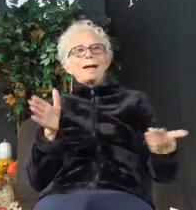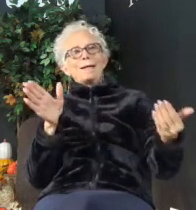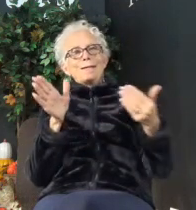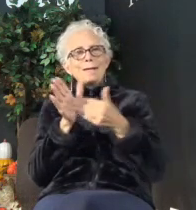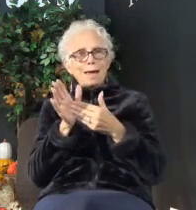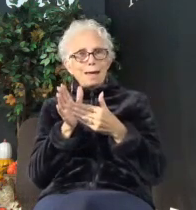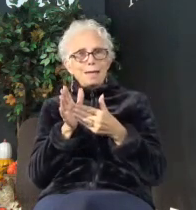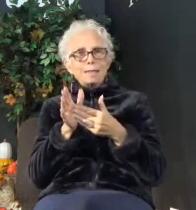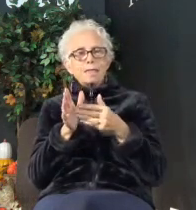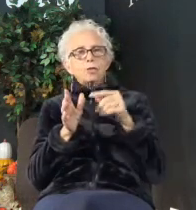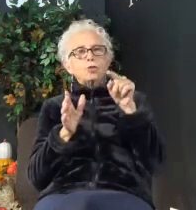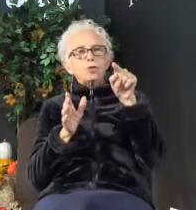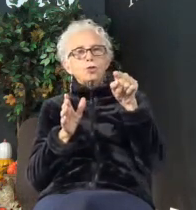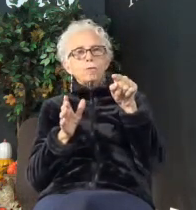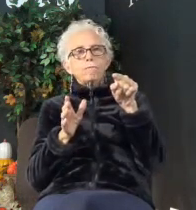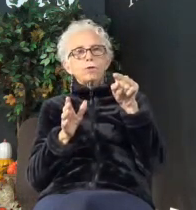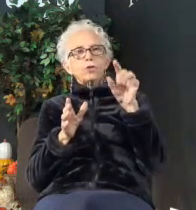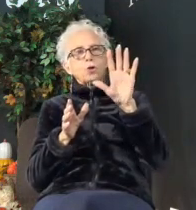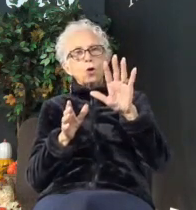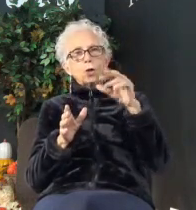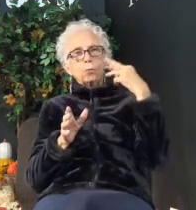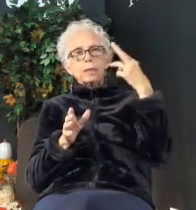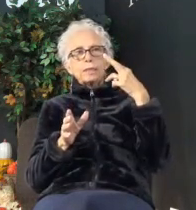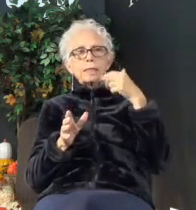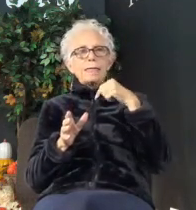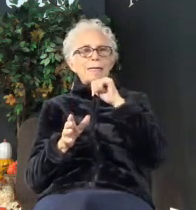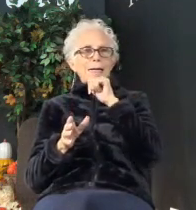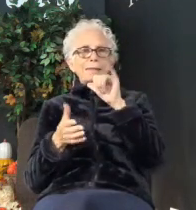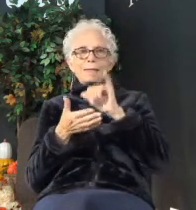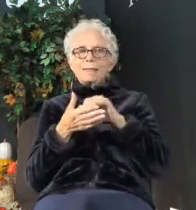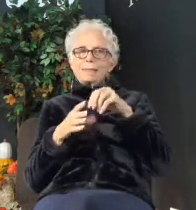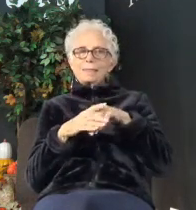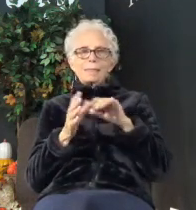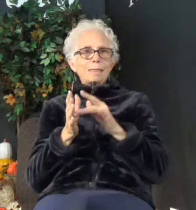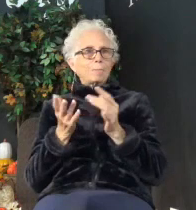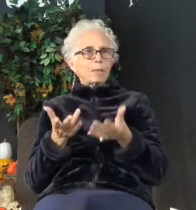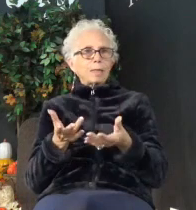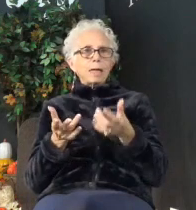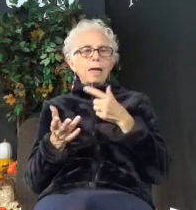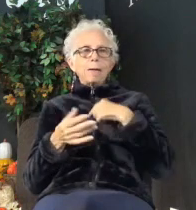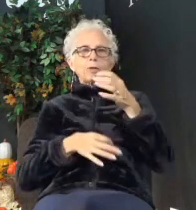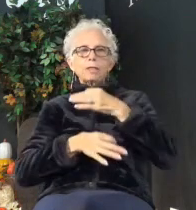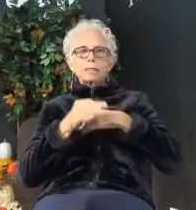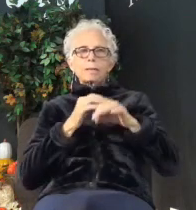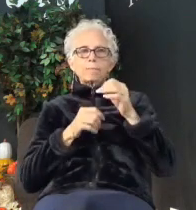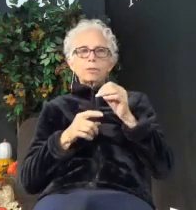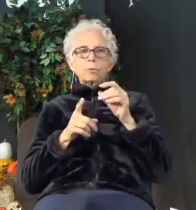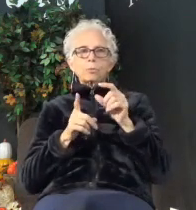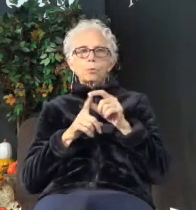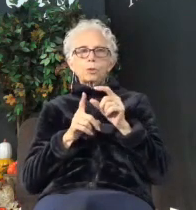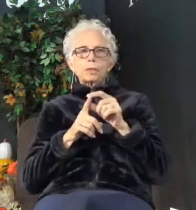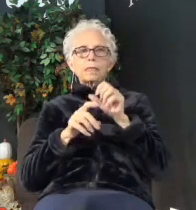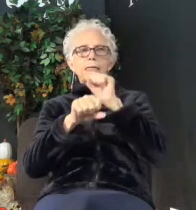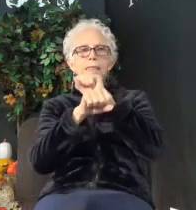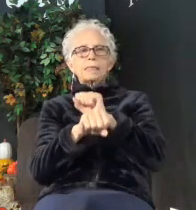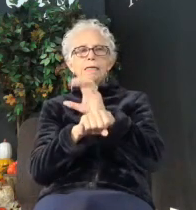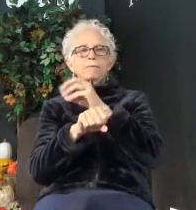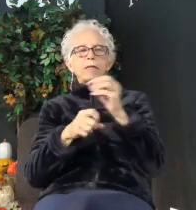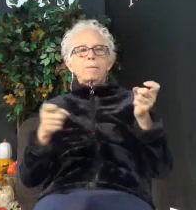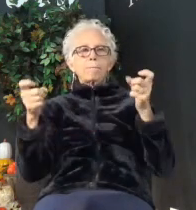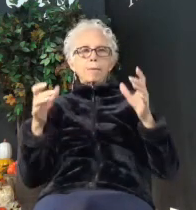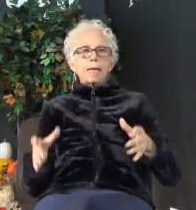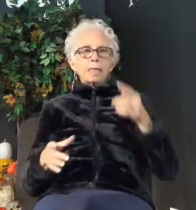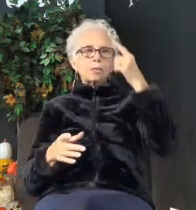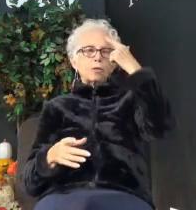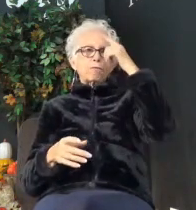And just for your sake, not that it's in the Bible, I'm going to substitute the words slaves and master for